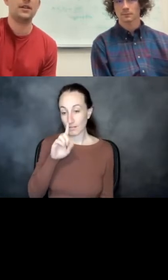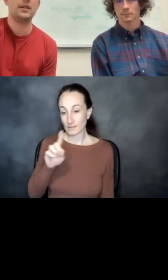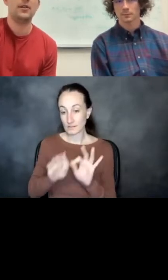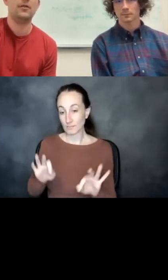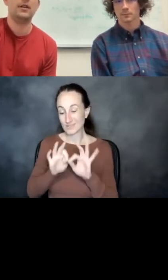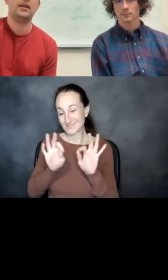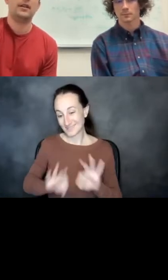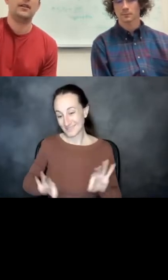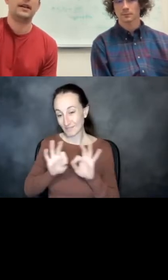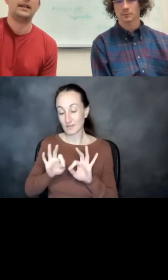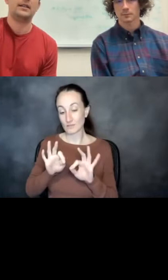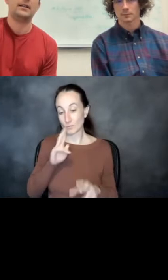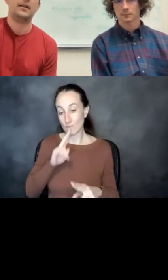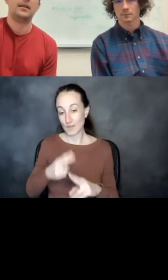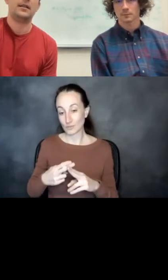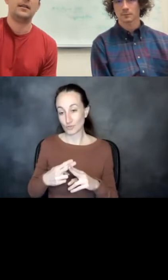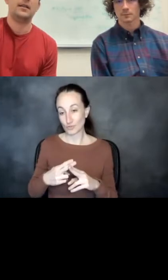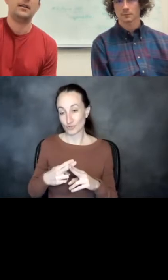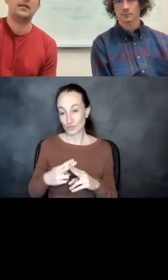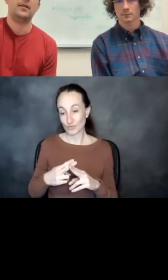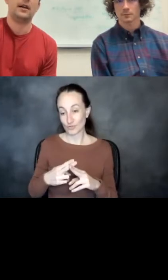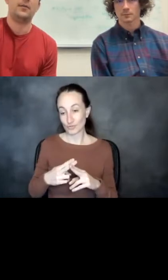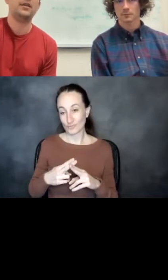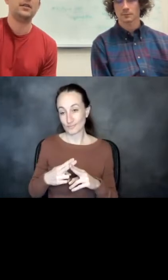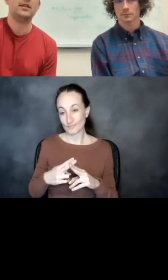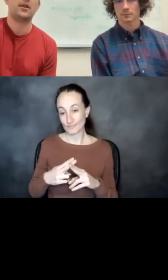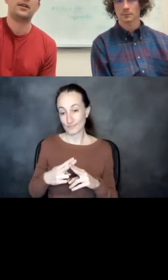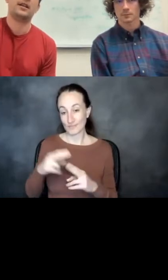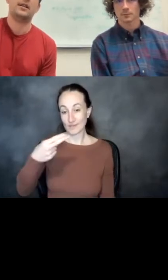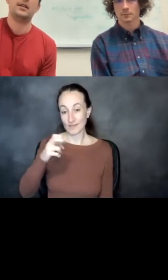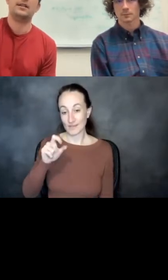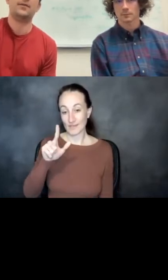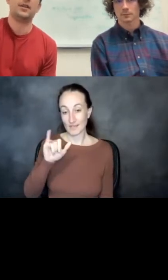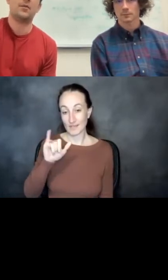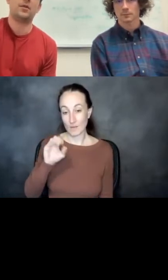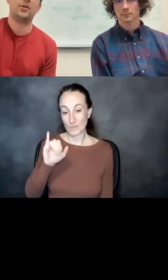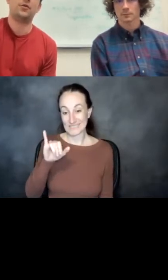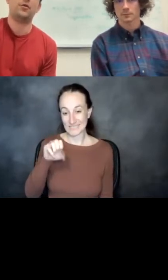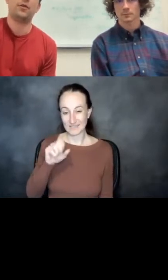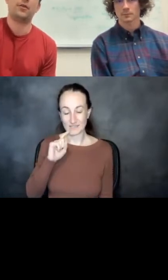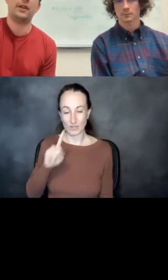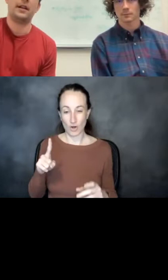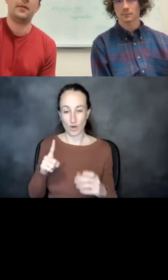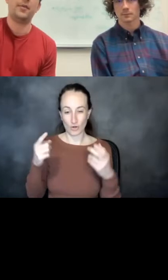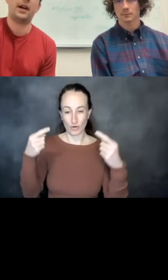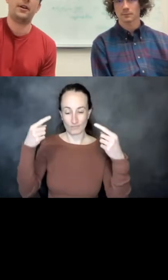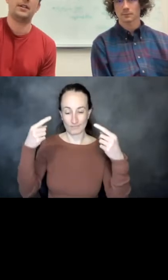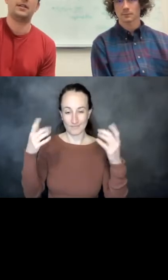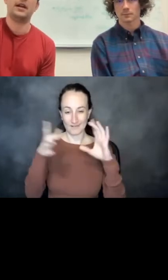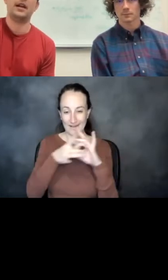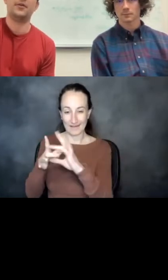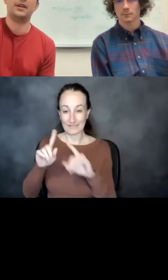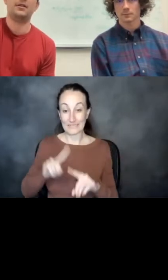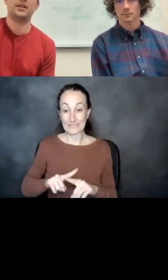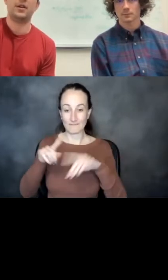significant to note, that the helices are connected in a different topological order than the parent